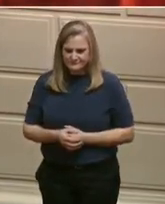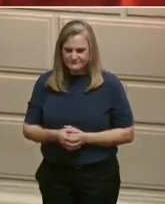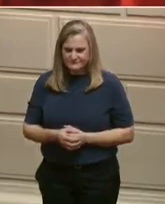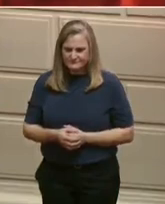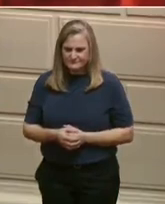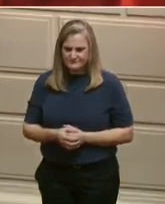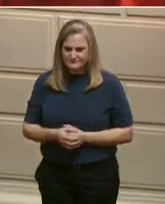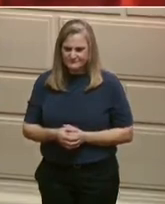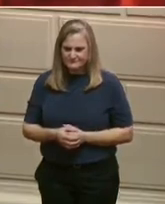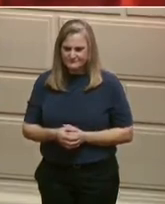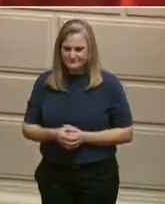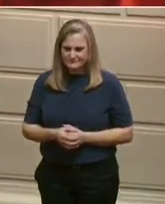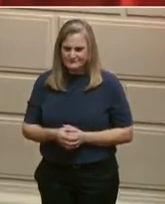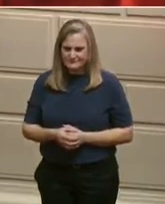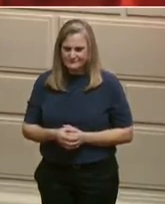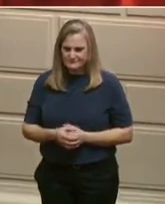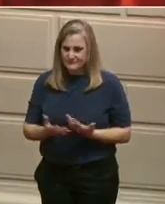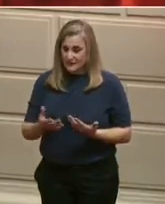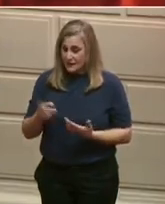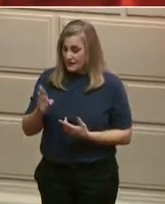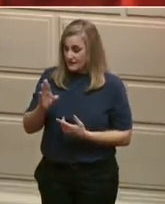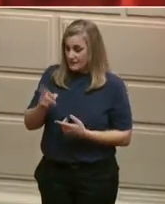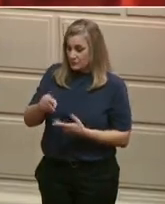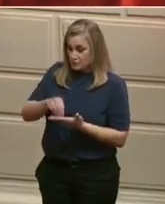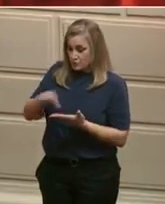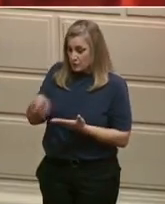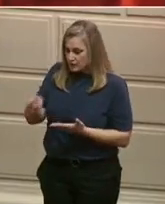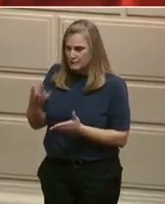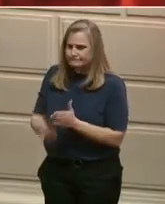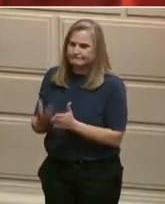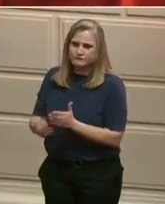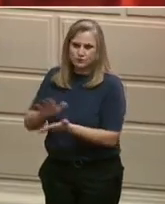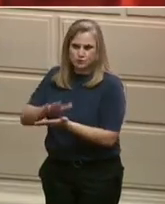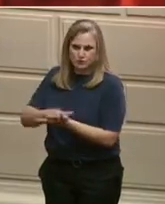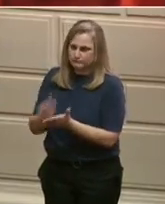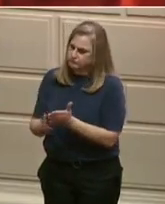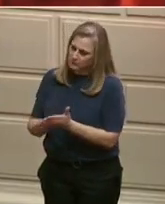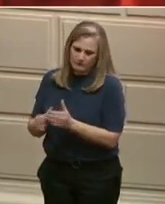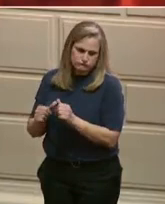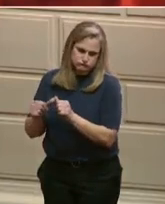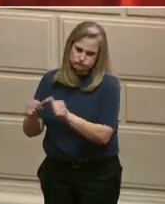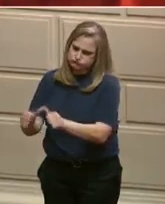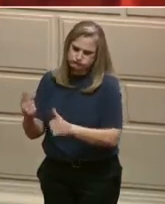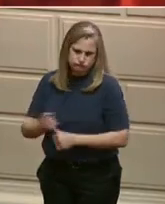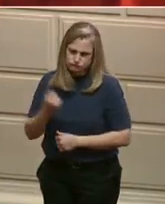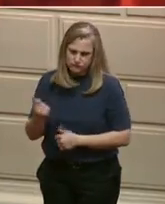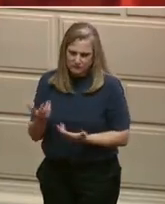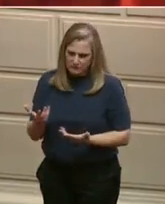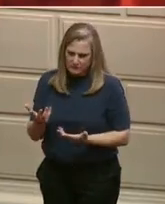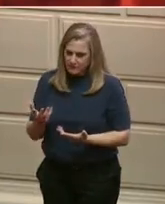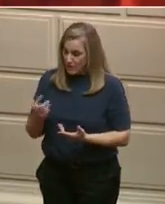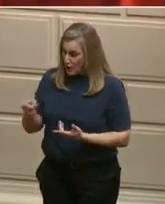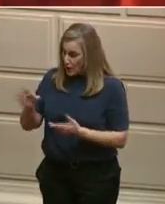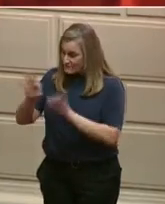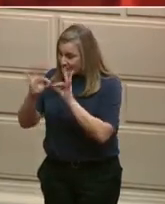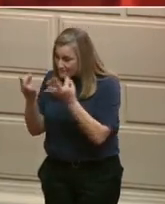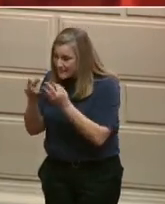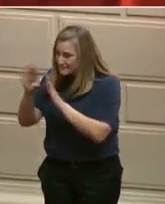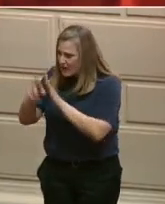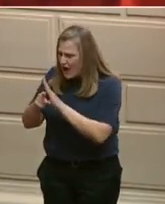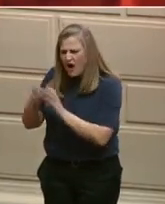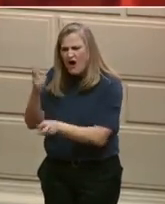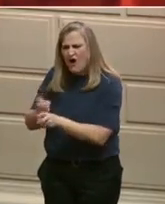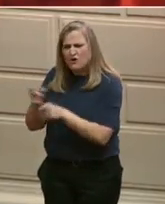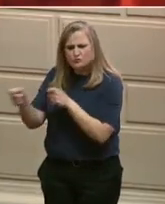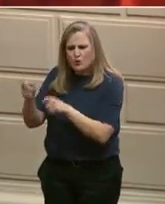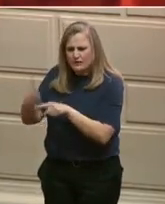control last year, Bella was chronically absent. However, she made the commitment to improve her attendance. And